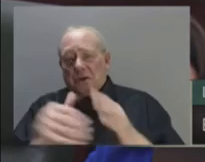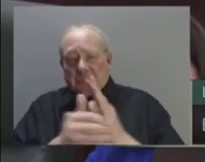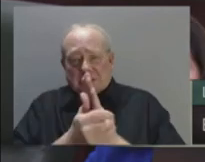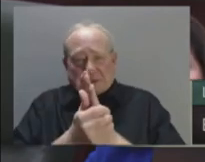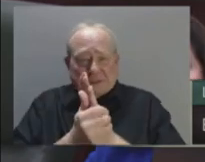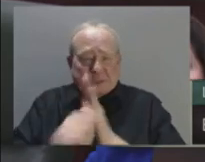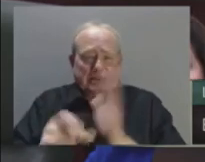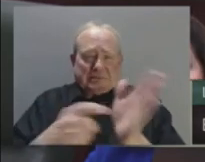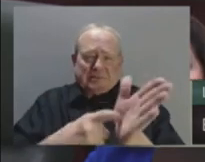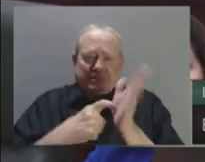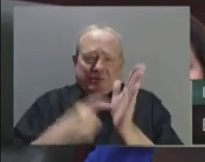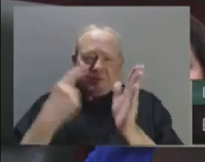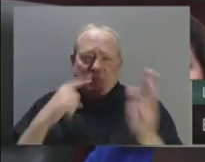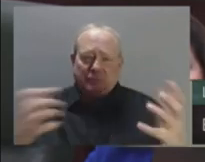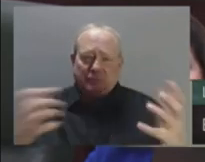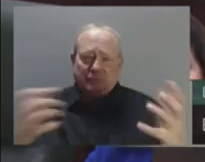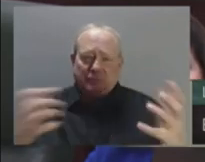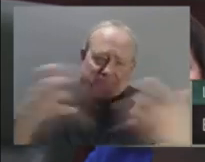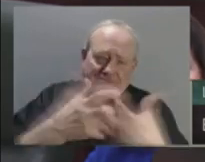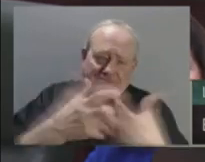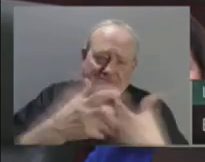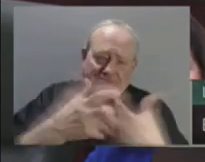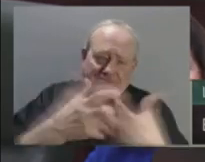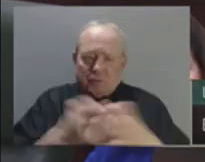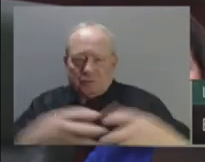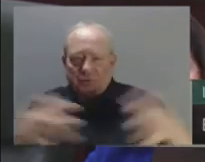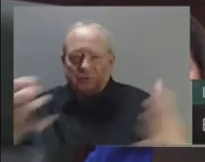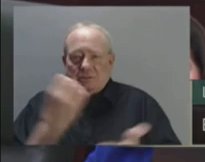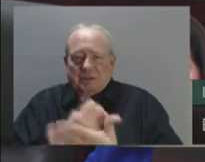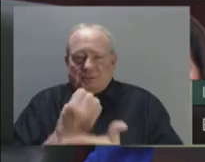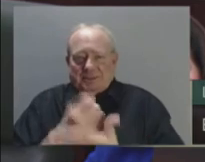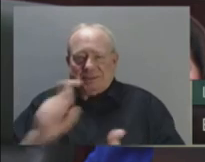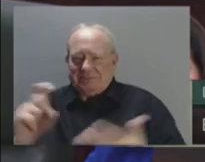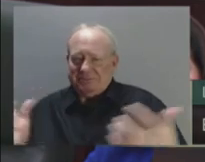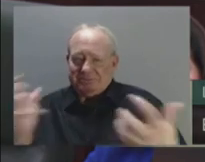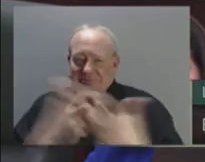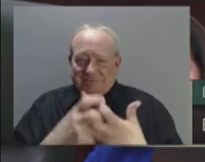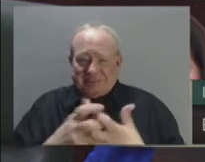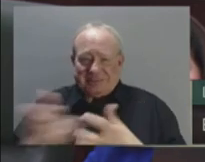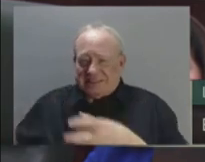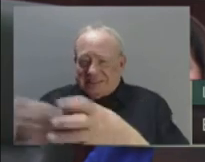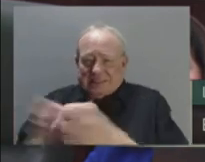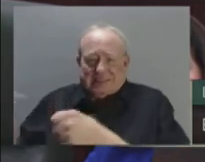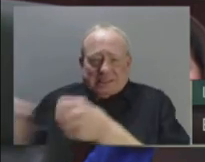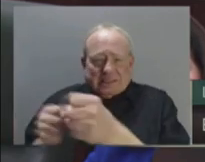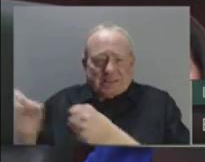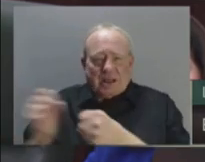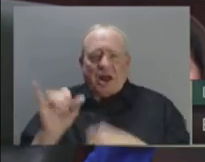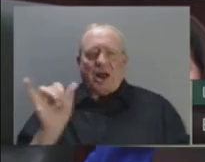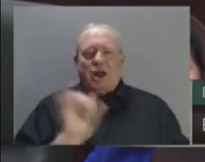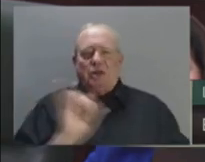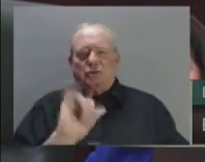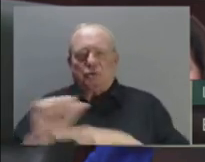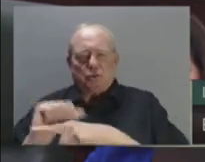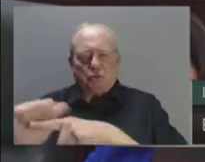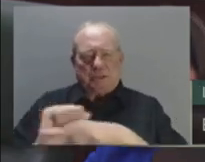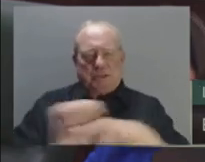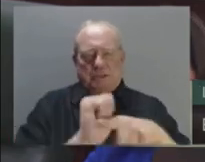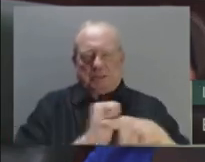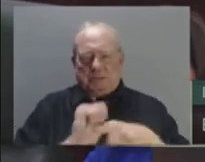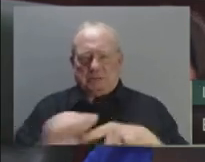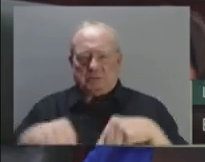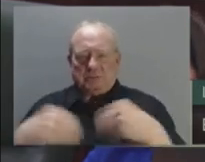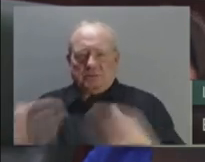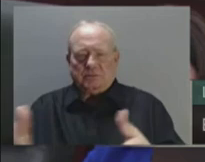as such, broad and diverse training opportunities are needed, not only to ensure key capacity for employers, but to